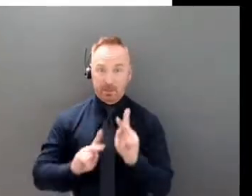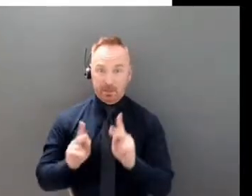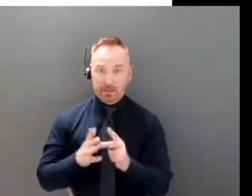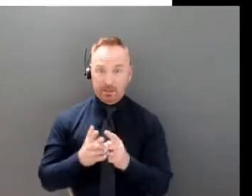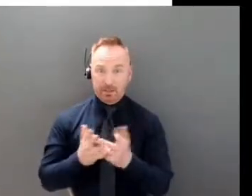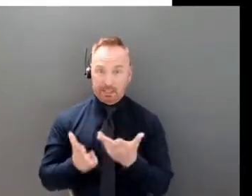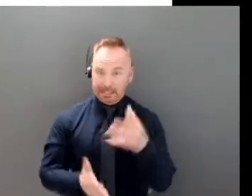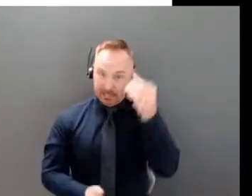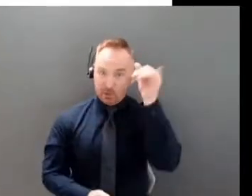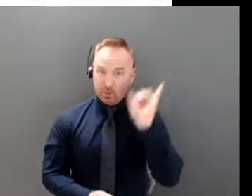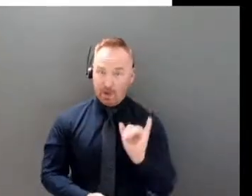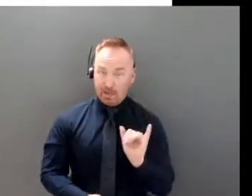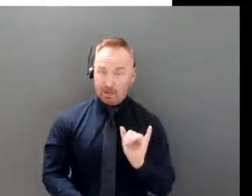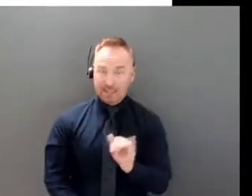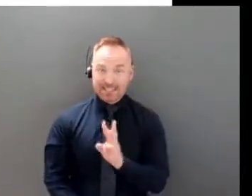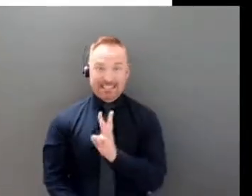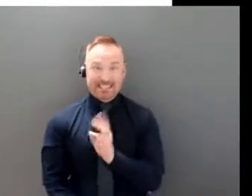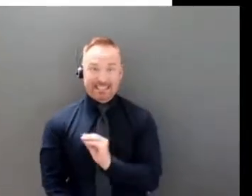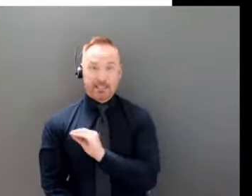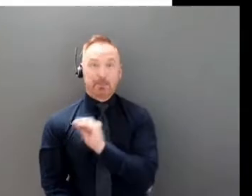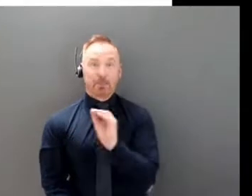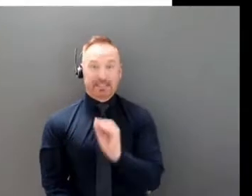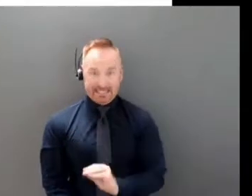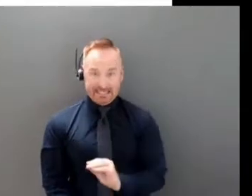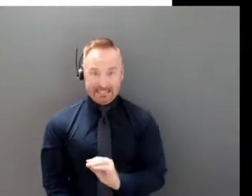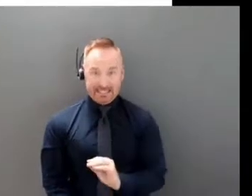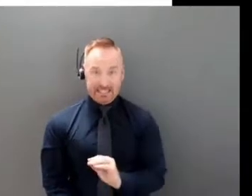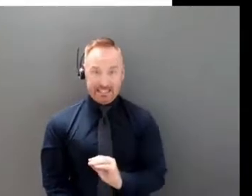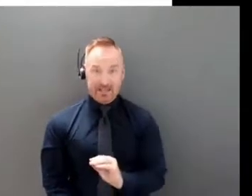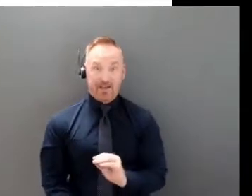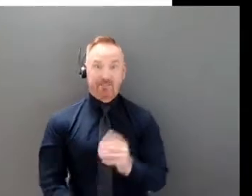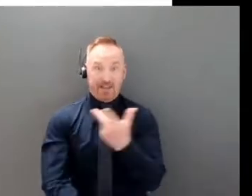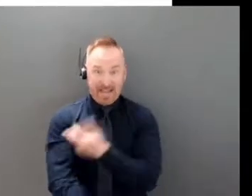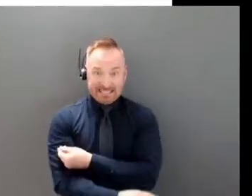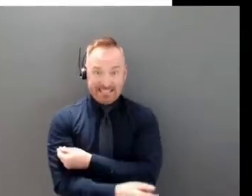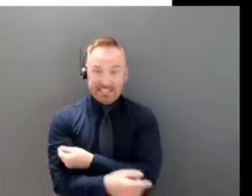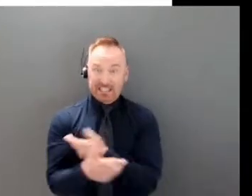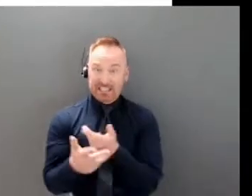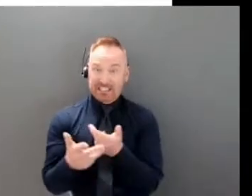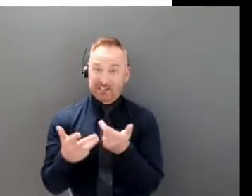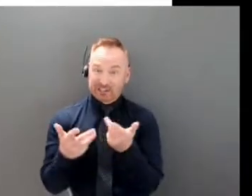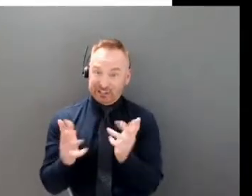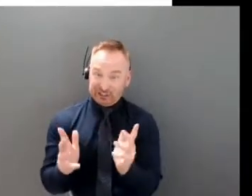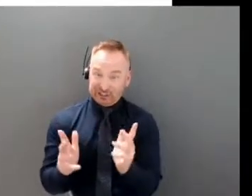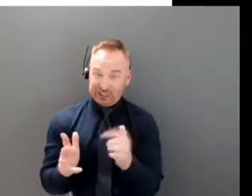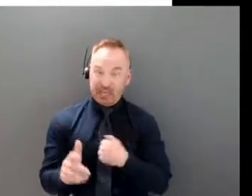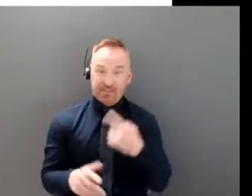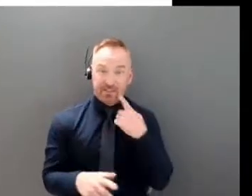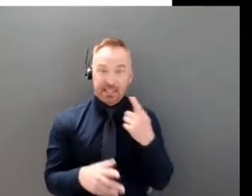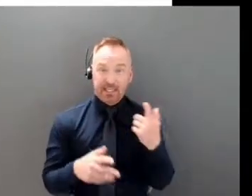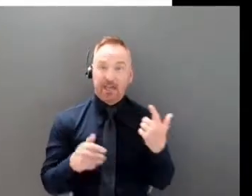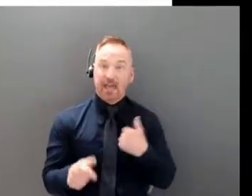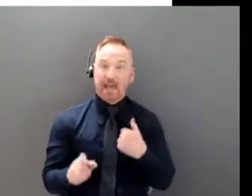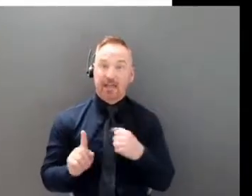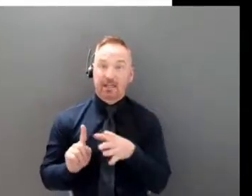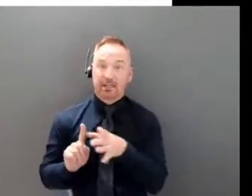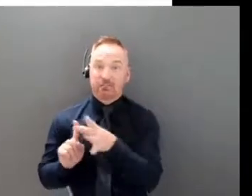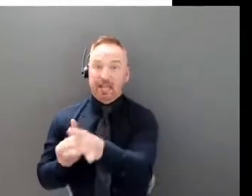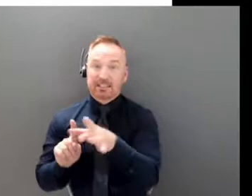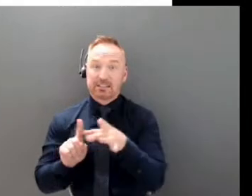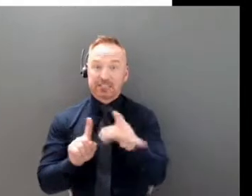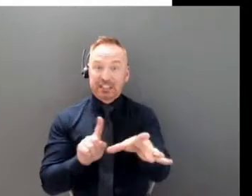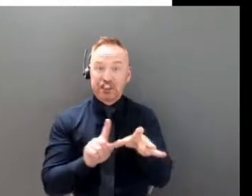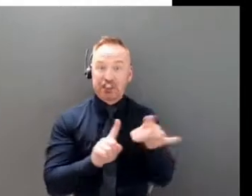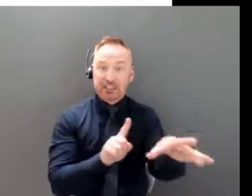approximately at right now we are in a position that we could be seeing a lot of transmission for a long time and of